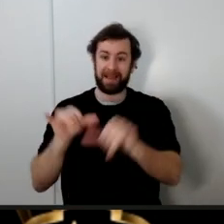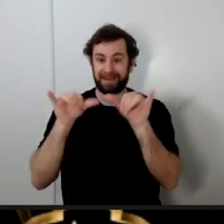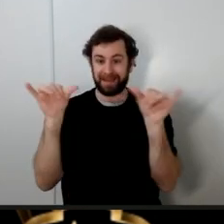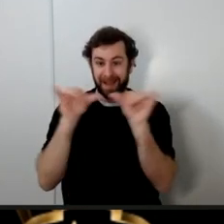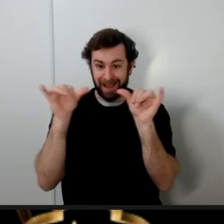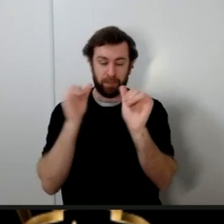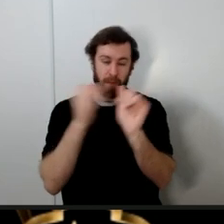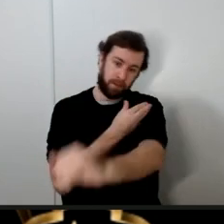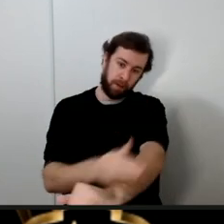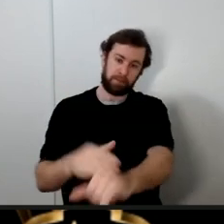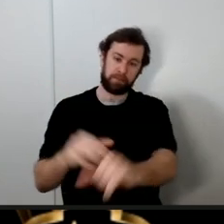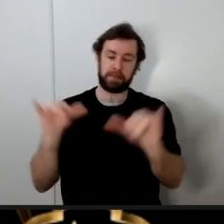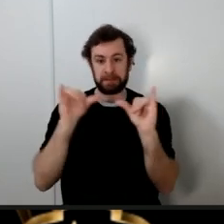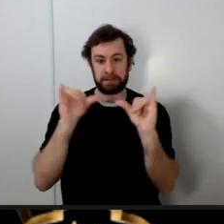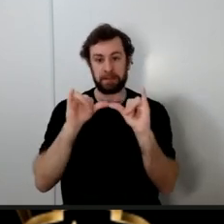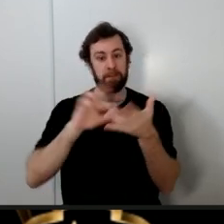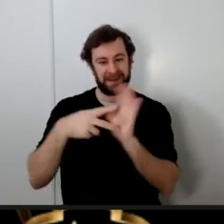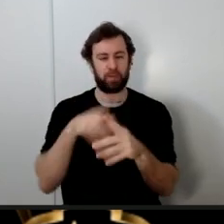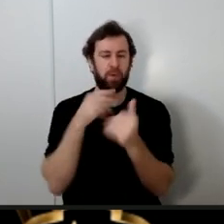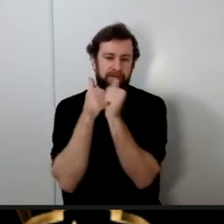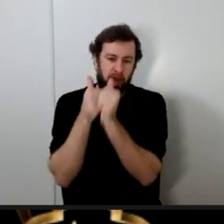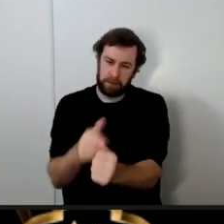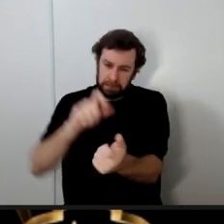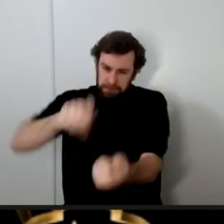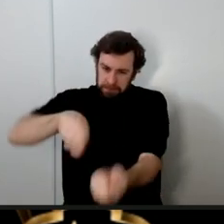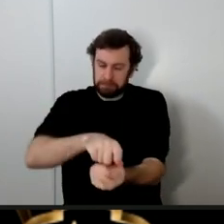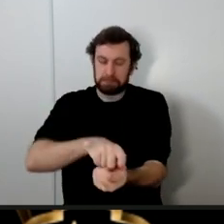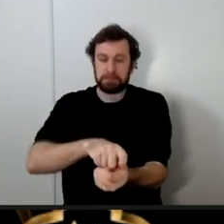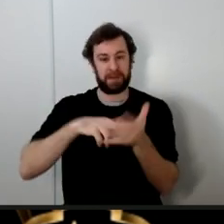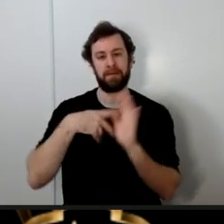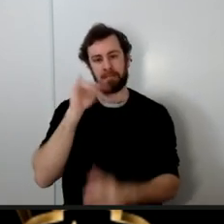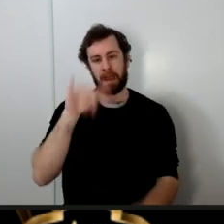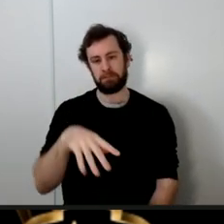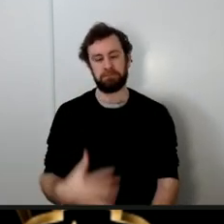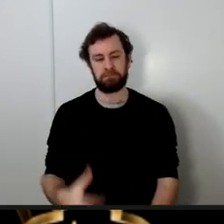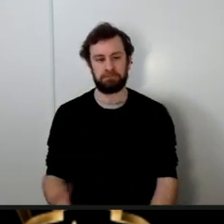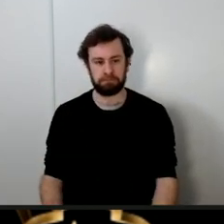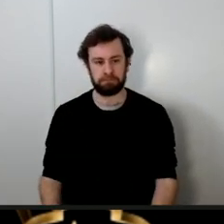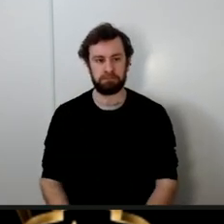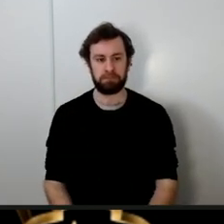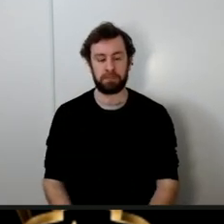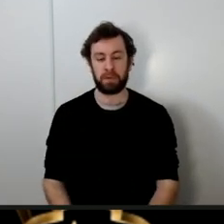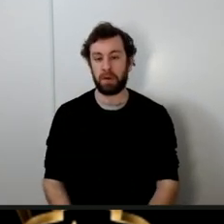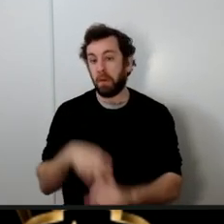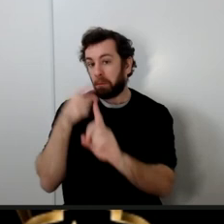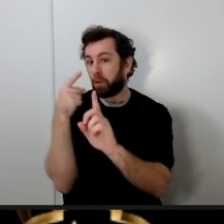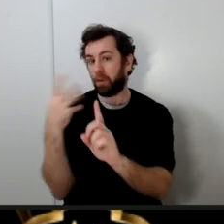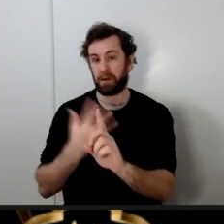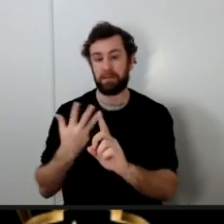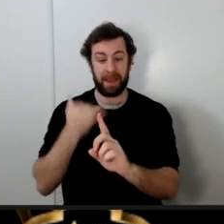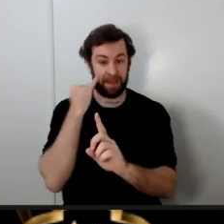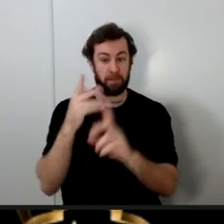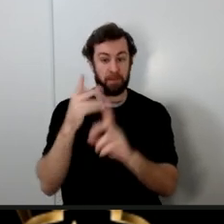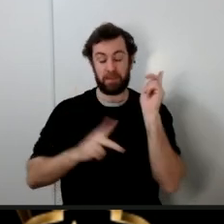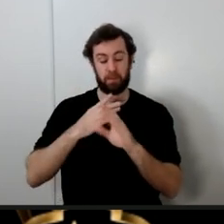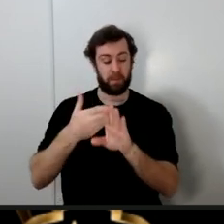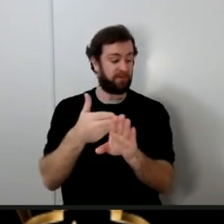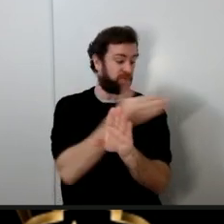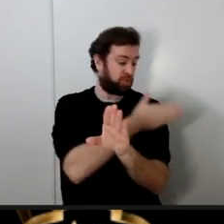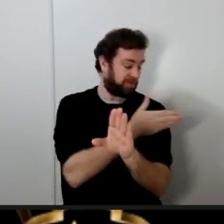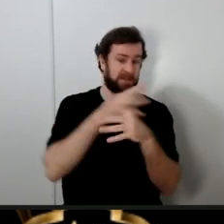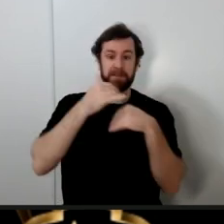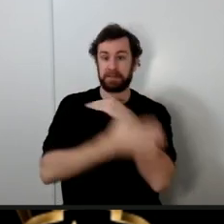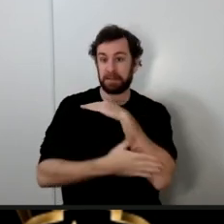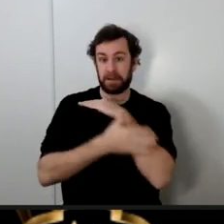to the point the prophet is saying this in Bukhari and Muslim to the point if those previous nations had